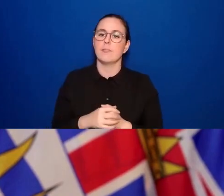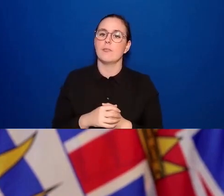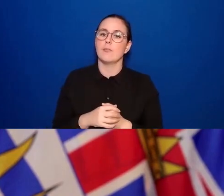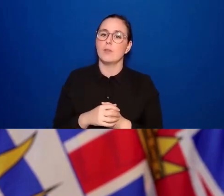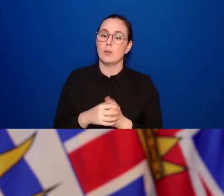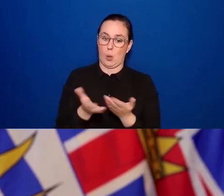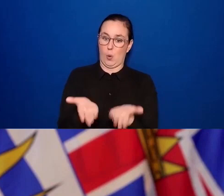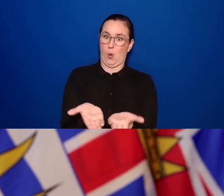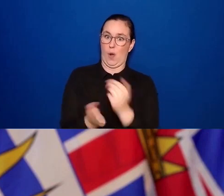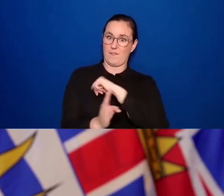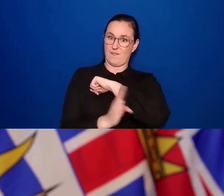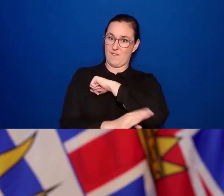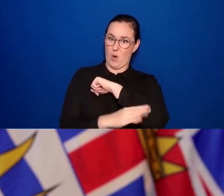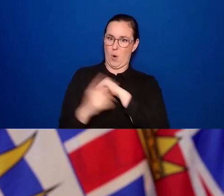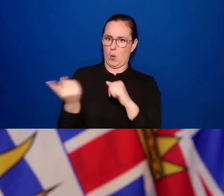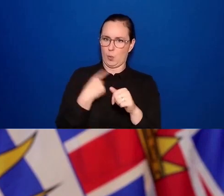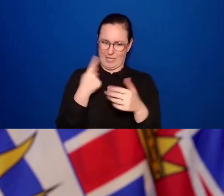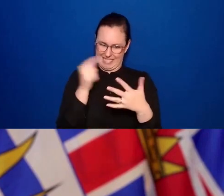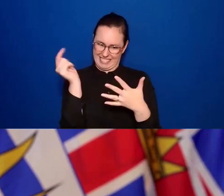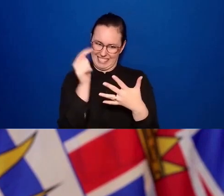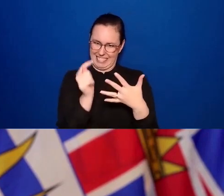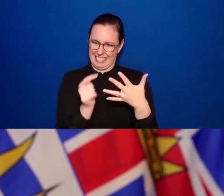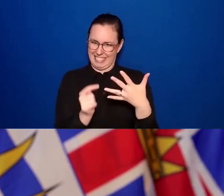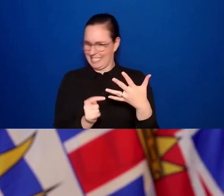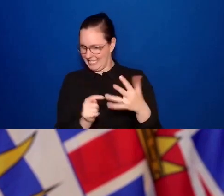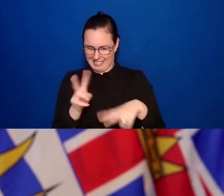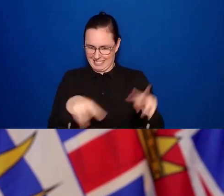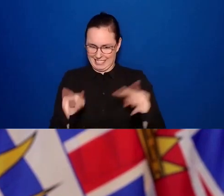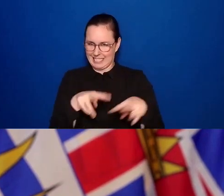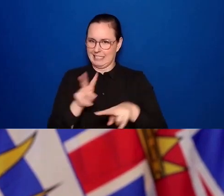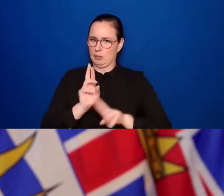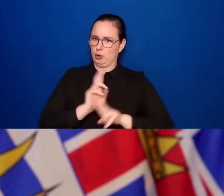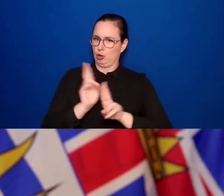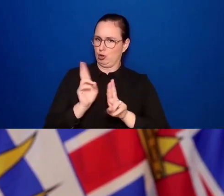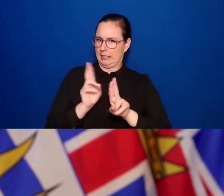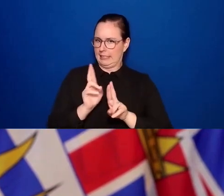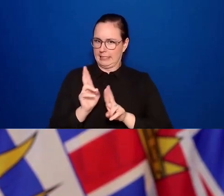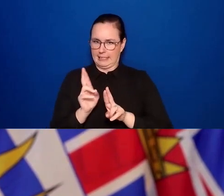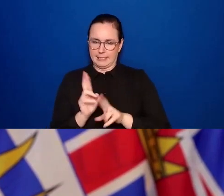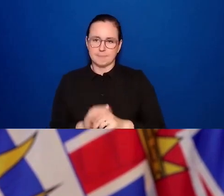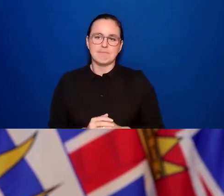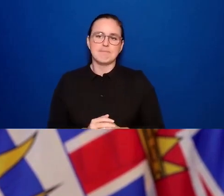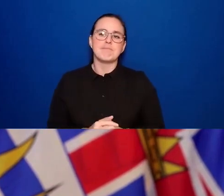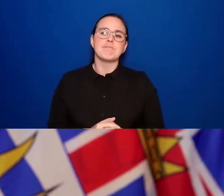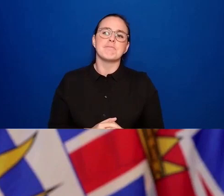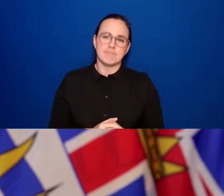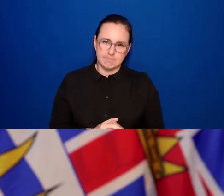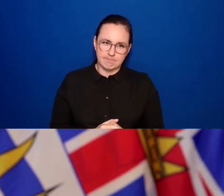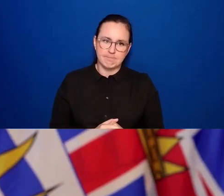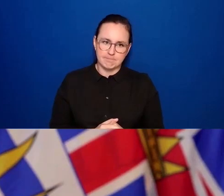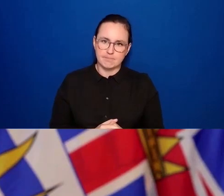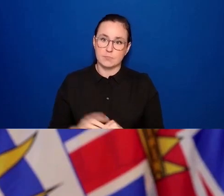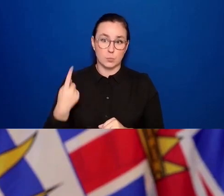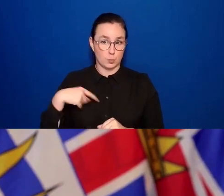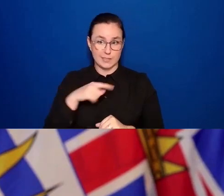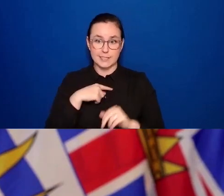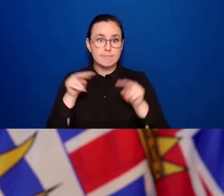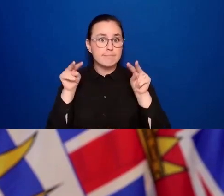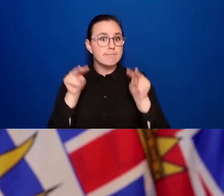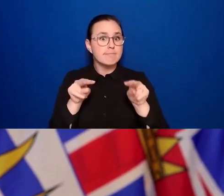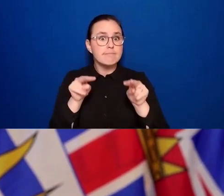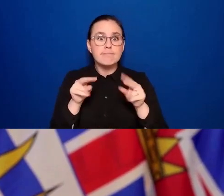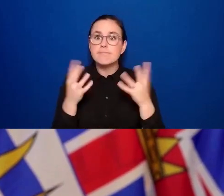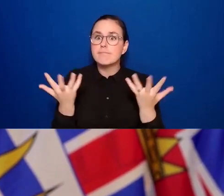really it was looking at what's happening, what could potentially happen if we did not allow for